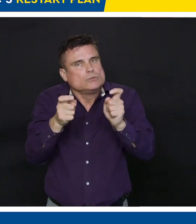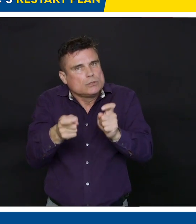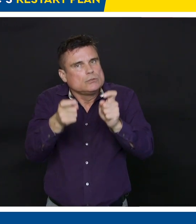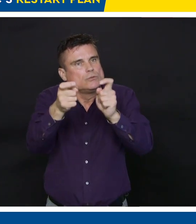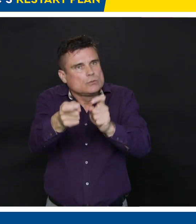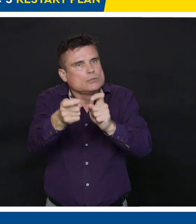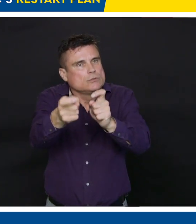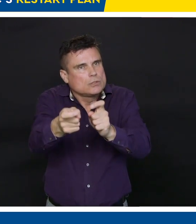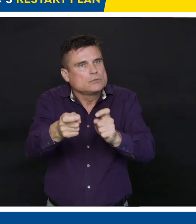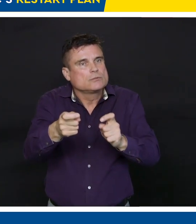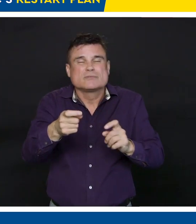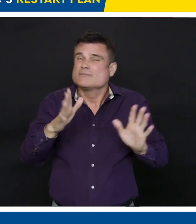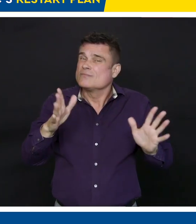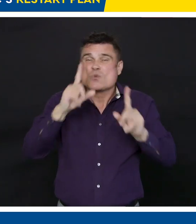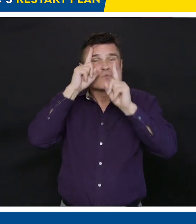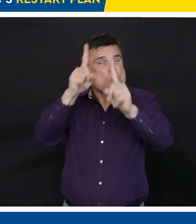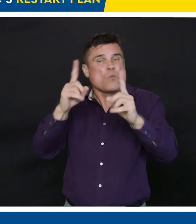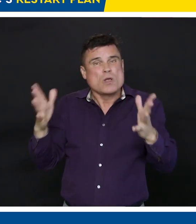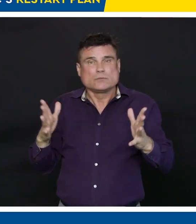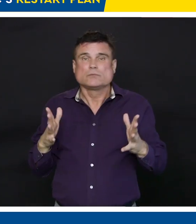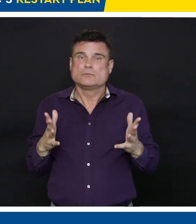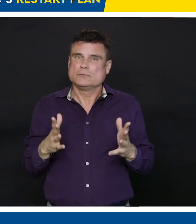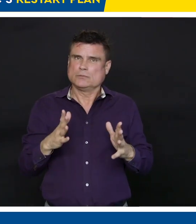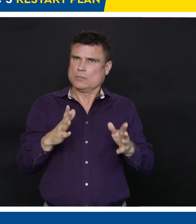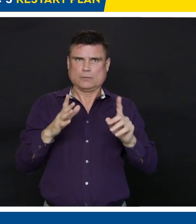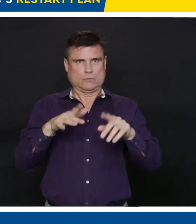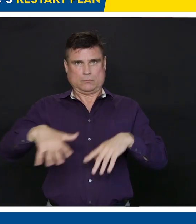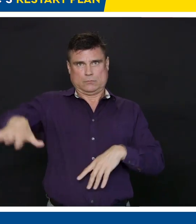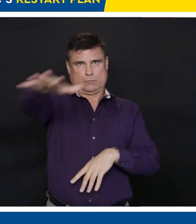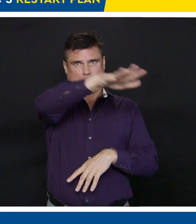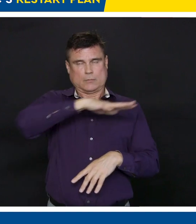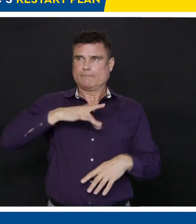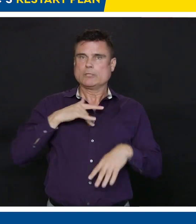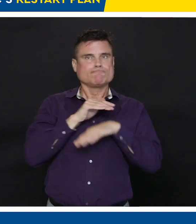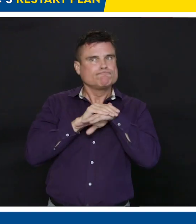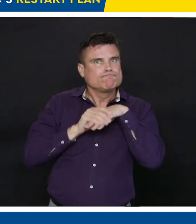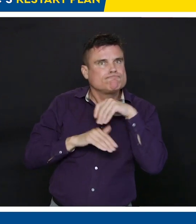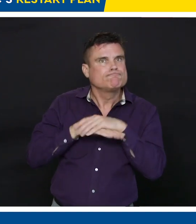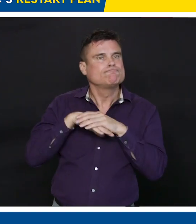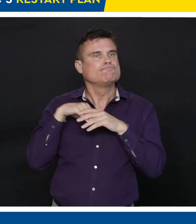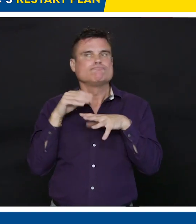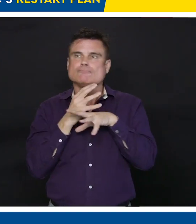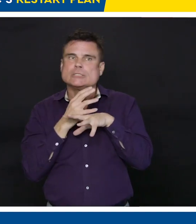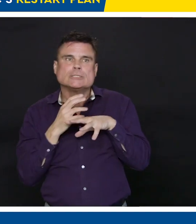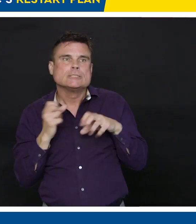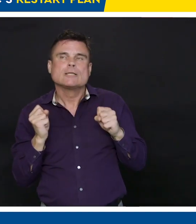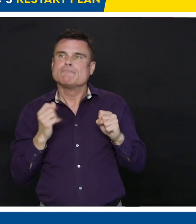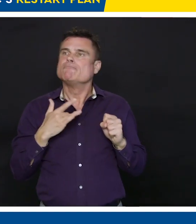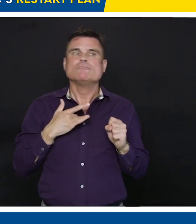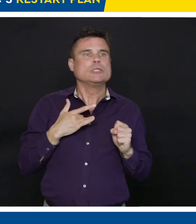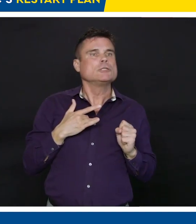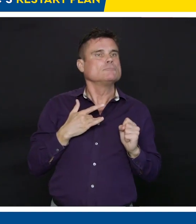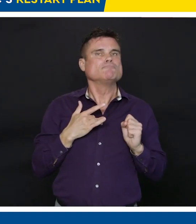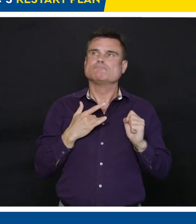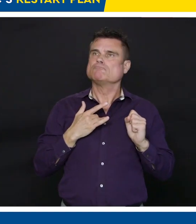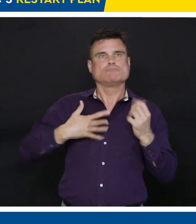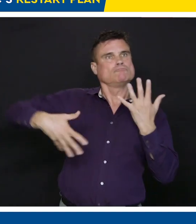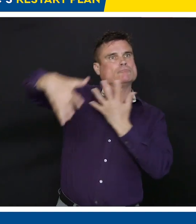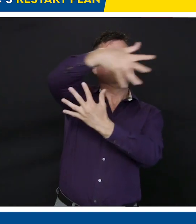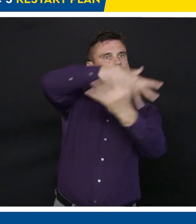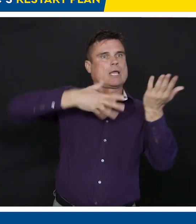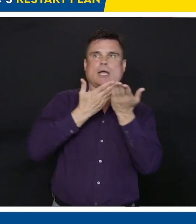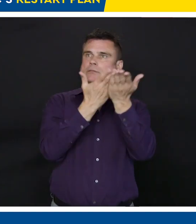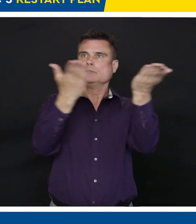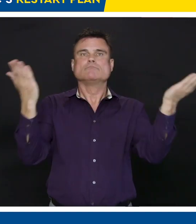that consumers, people, are comfortable, that we are doing everything we can as a society to protect each other. And it's